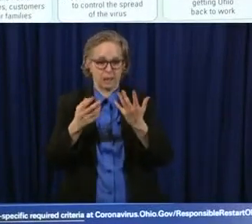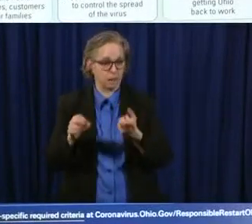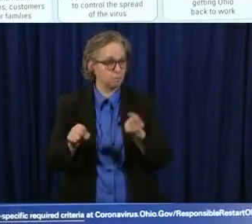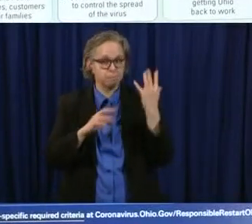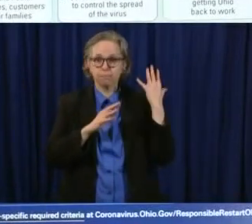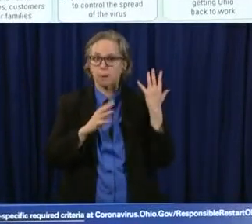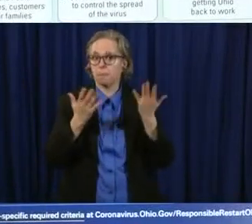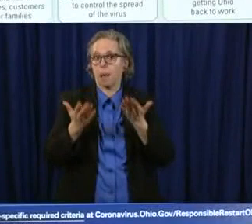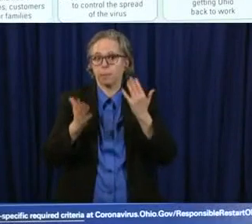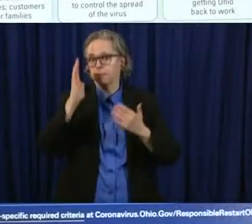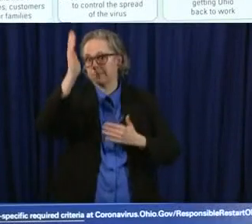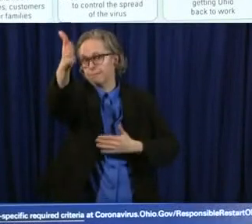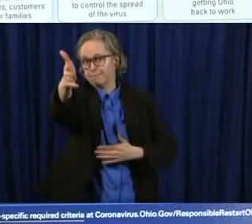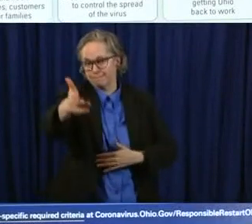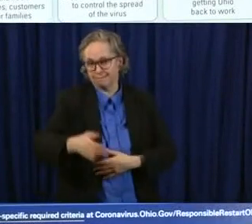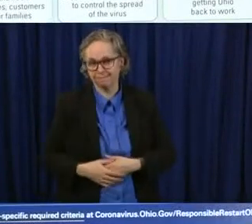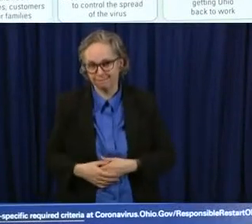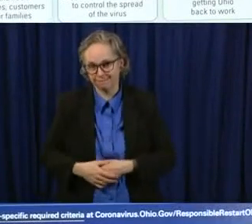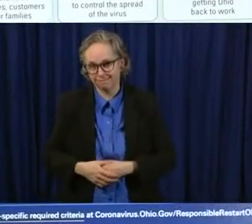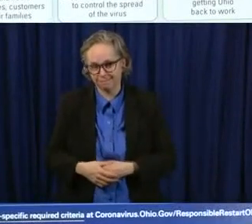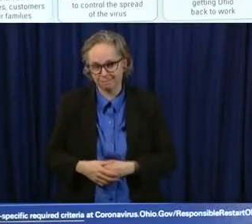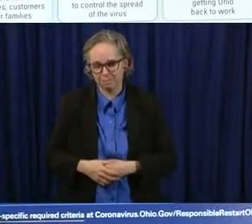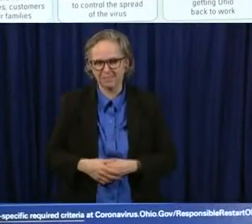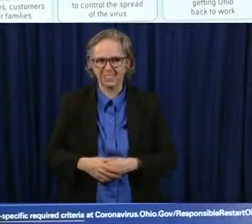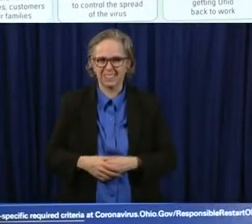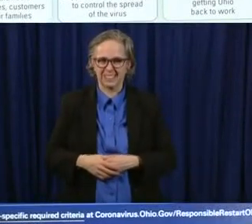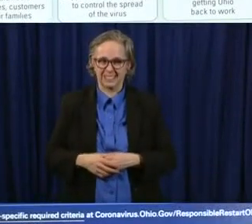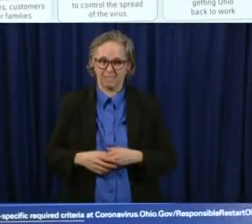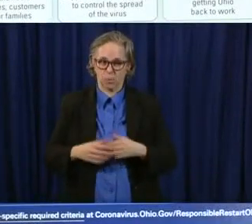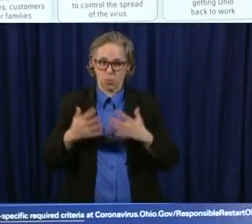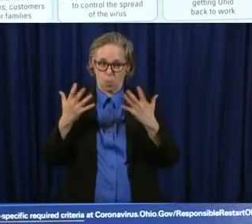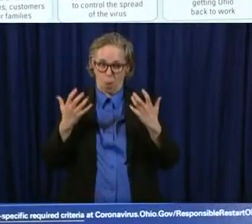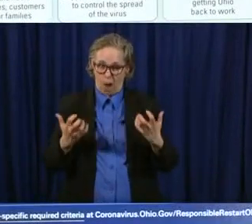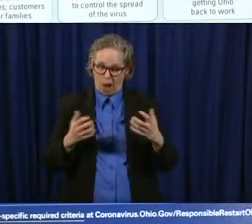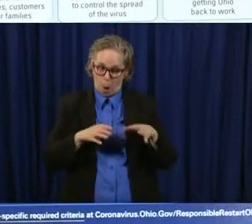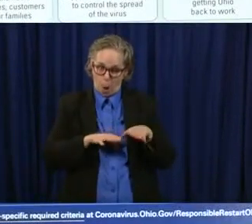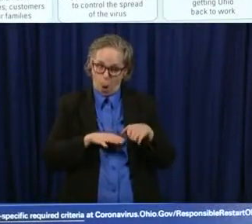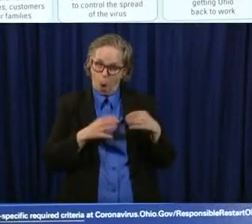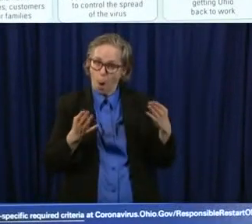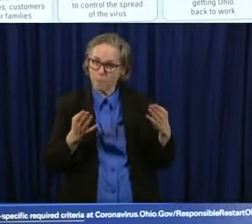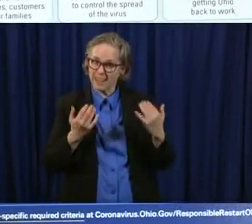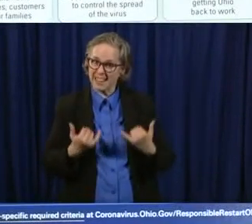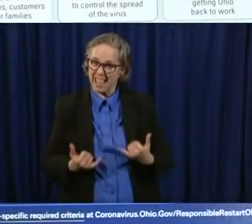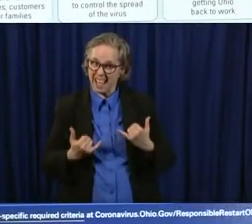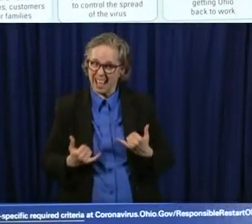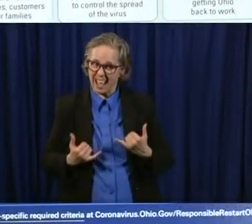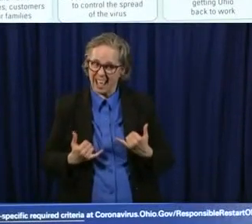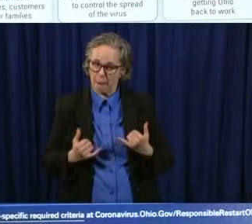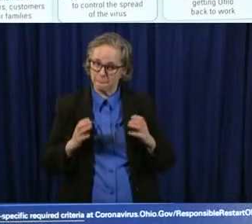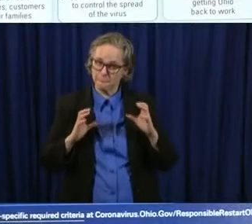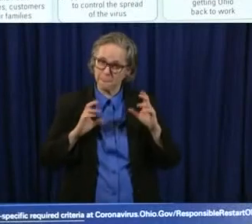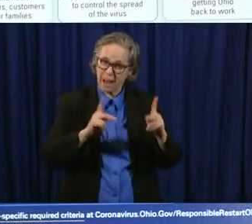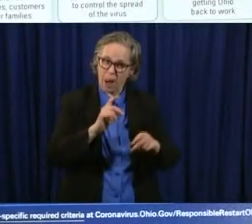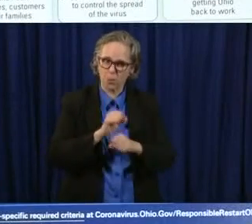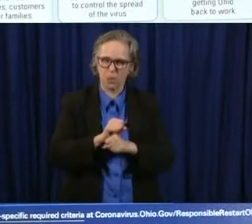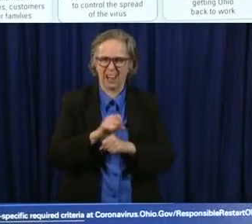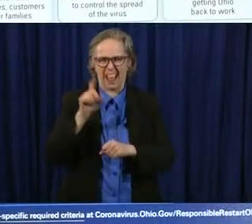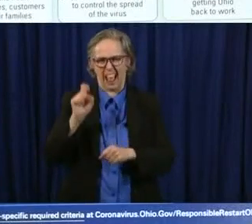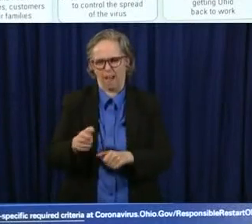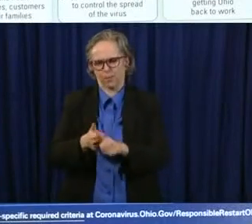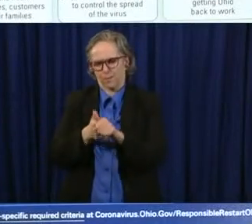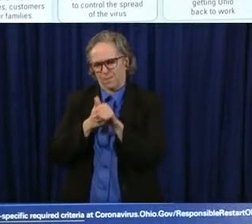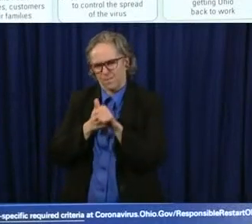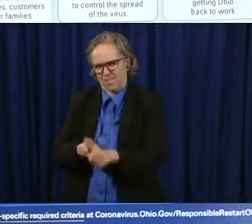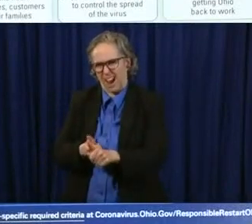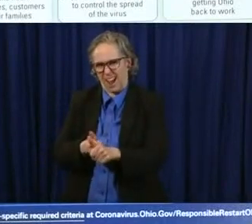push forward and to get people to work we've got to take the safety precautions